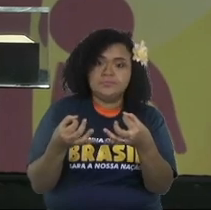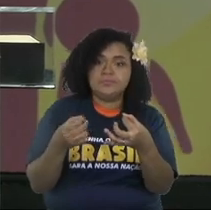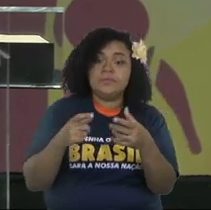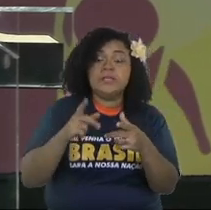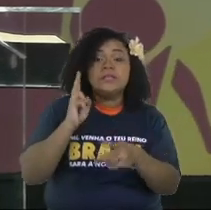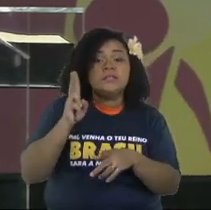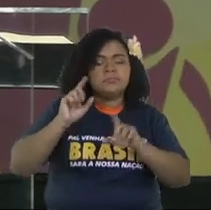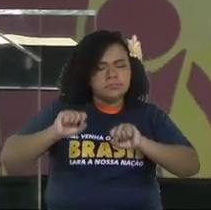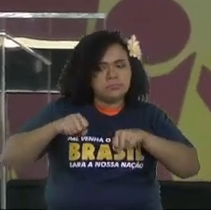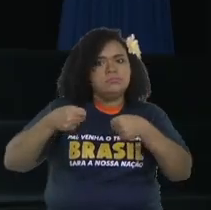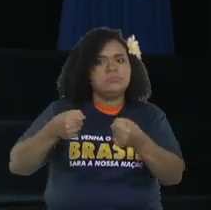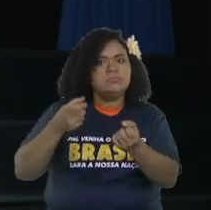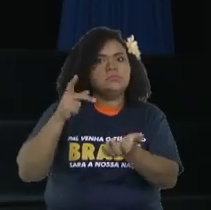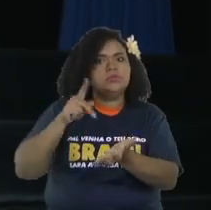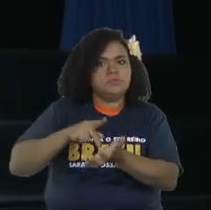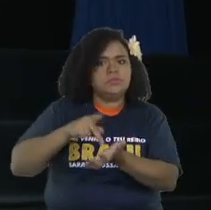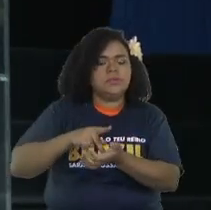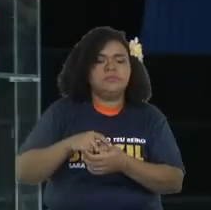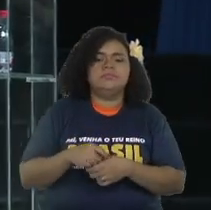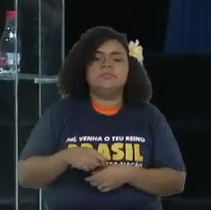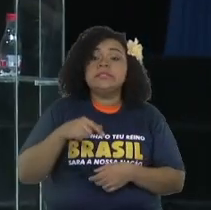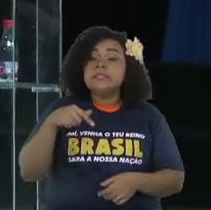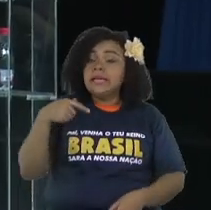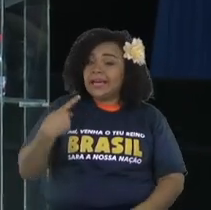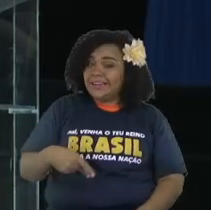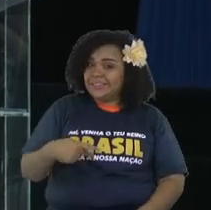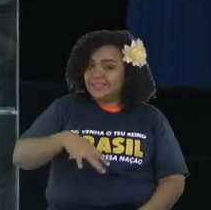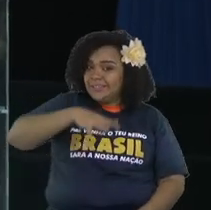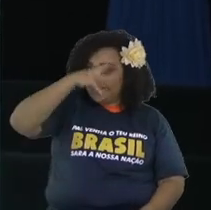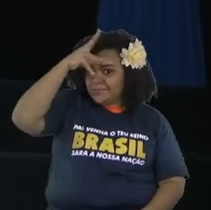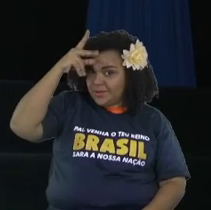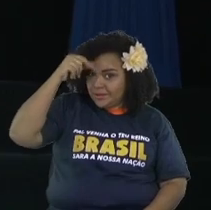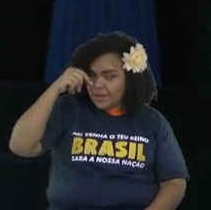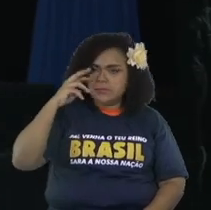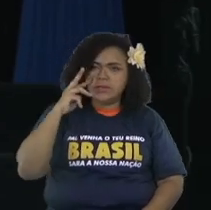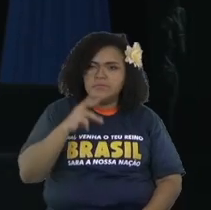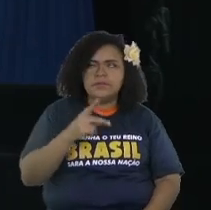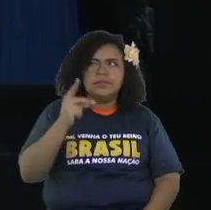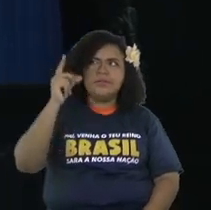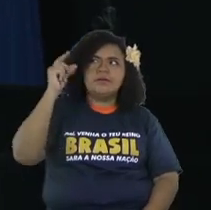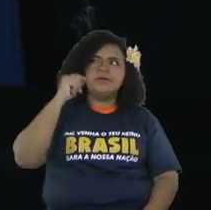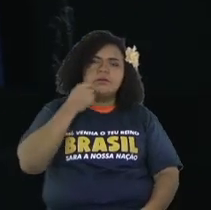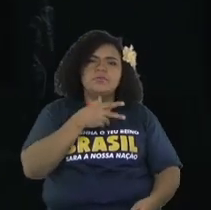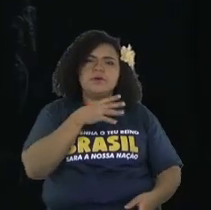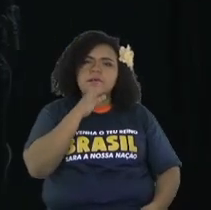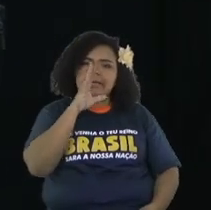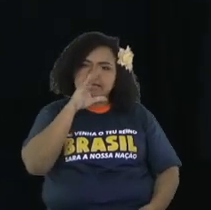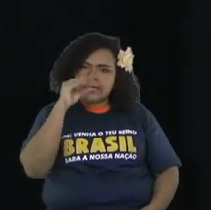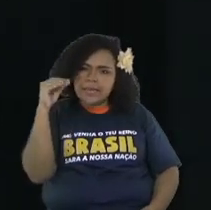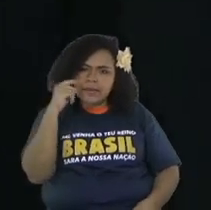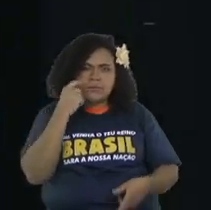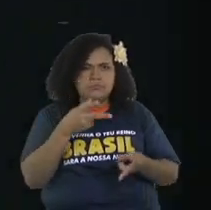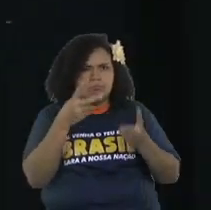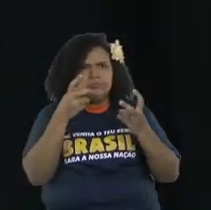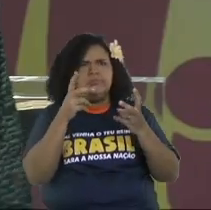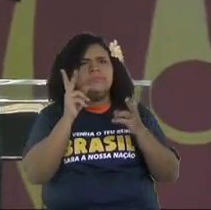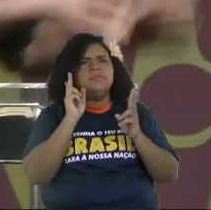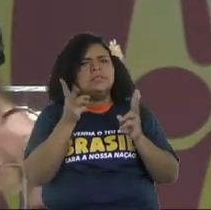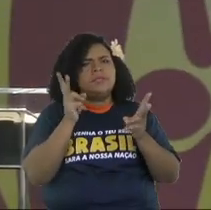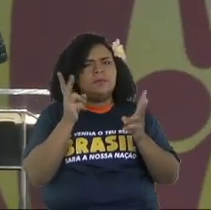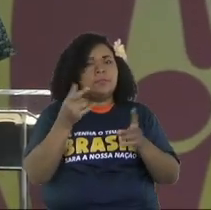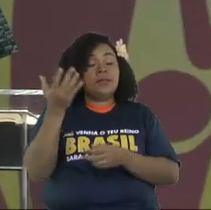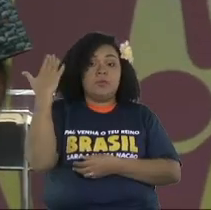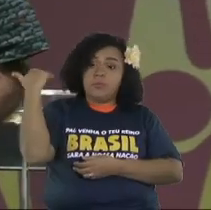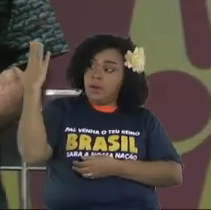And diligent means with perseverance. Let me see you about a thing that I've been seeing in Manaus.